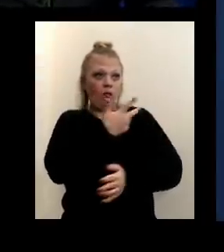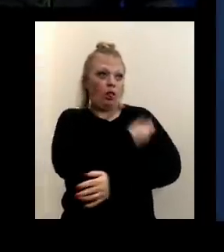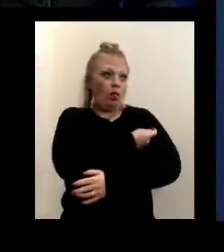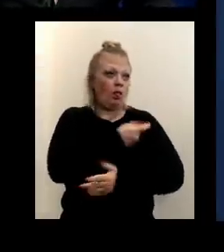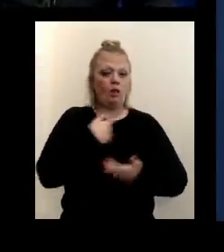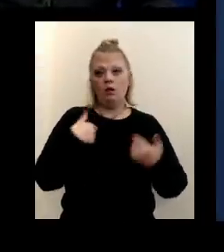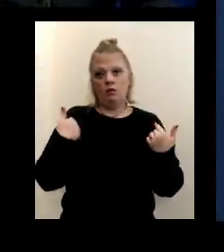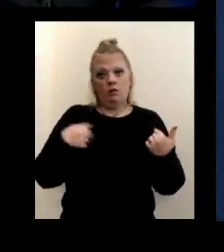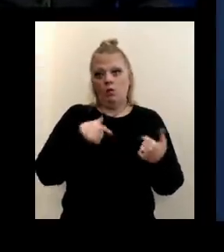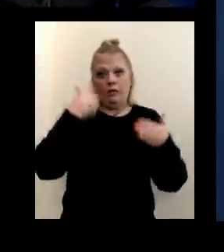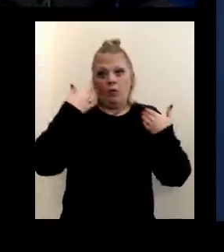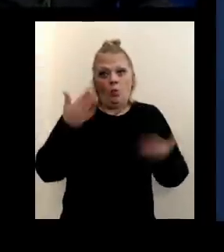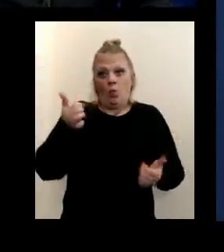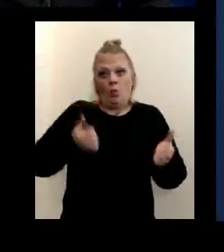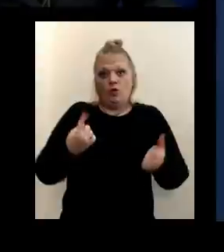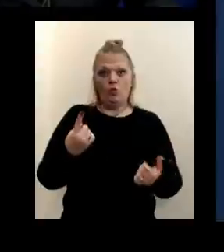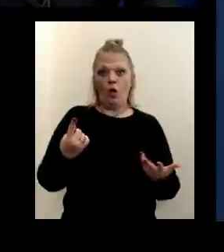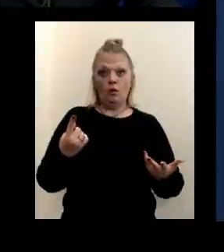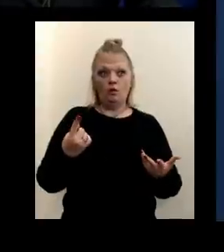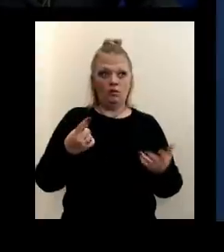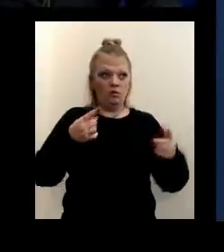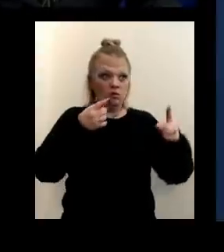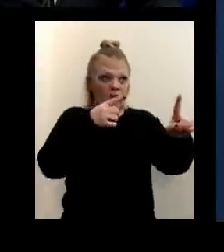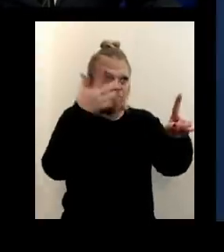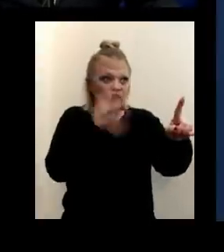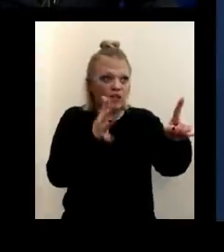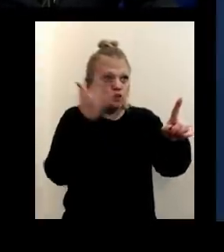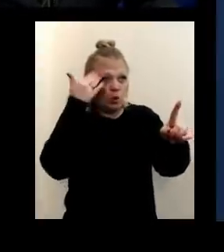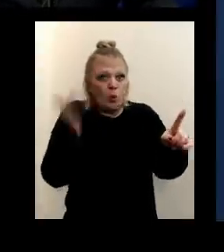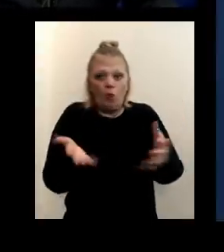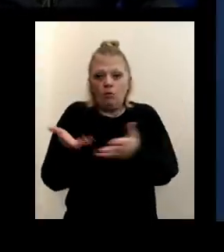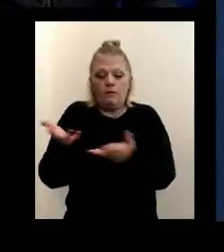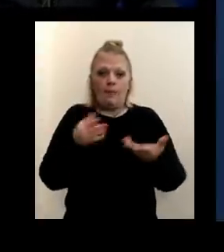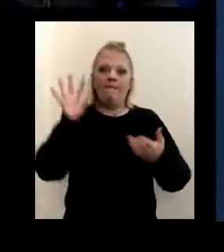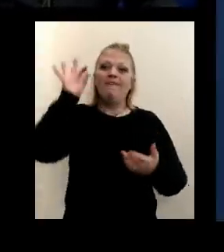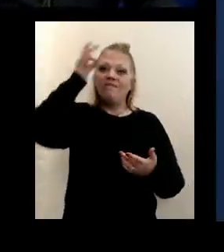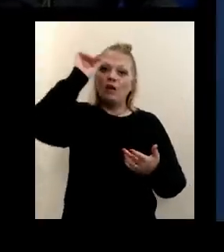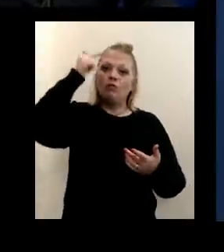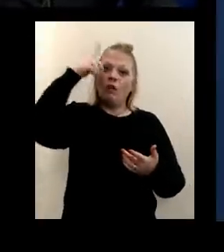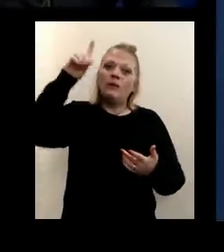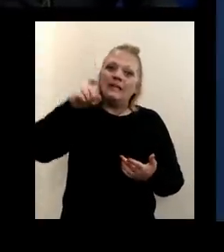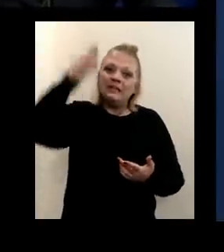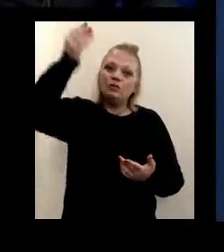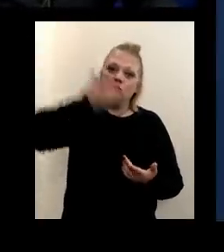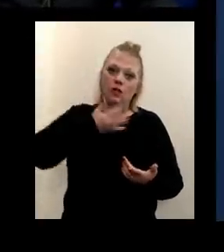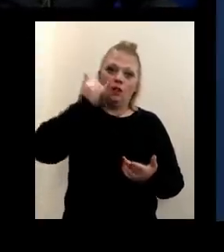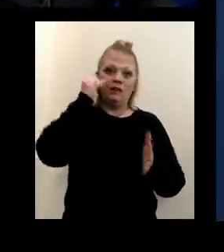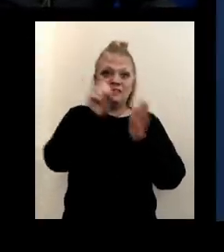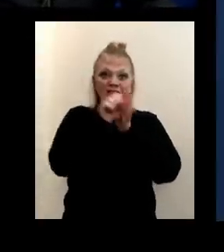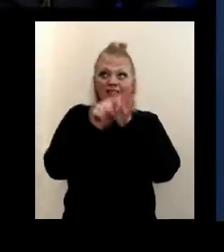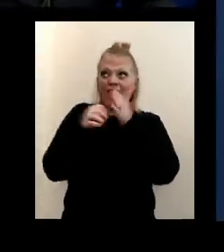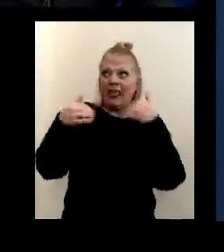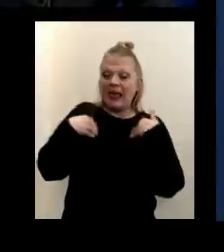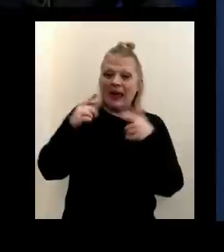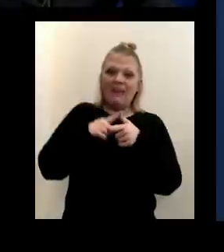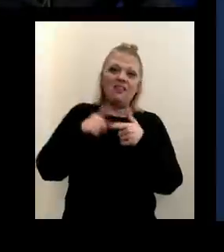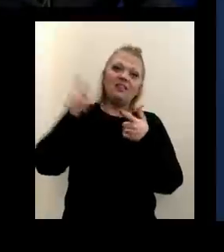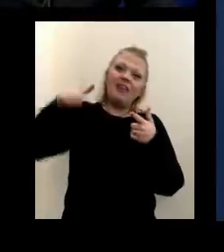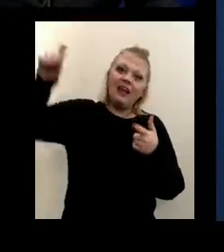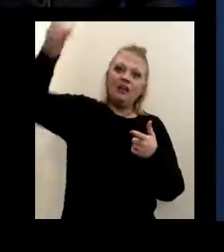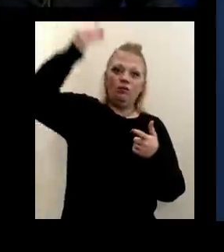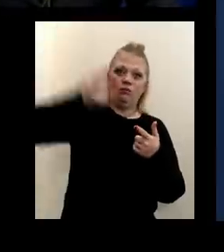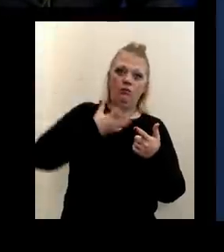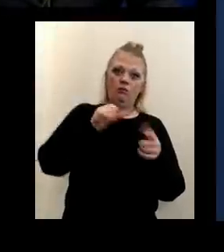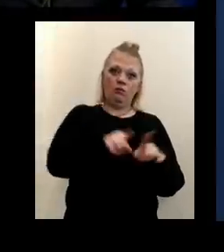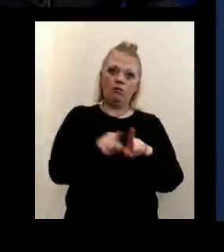We don't even know which nursing homes have been vaccinated. The federal government needs to release that information. If the state has it, they need to release it to us